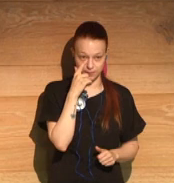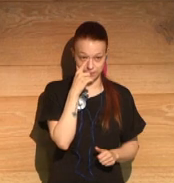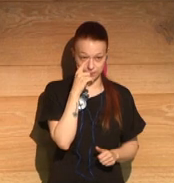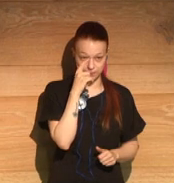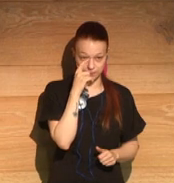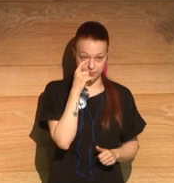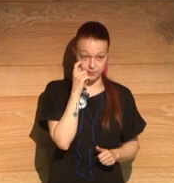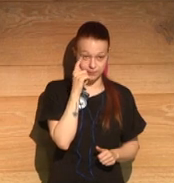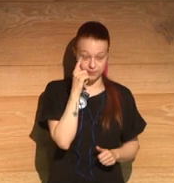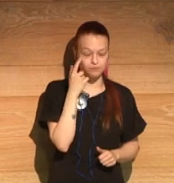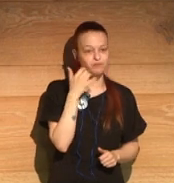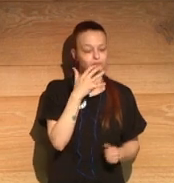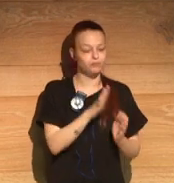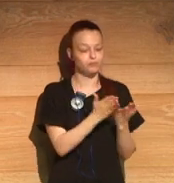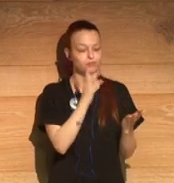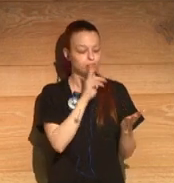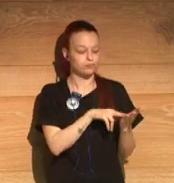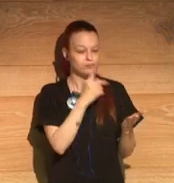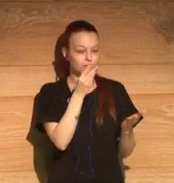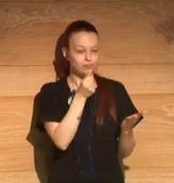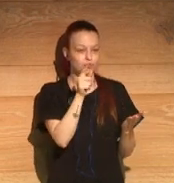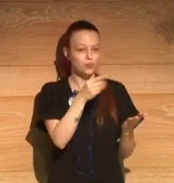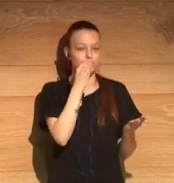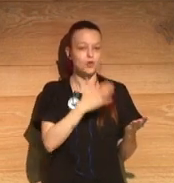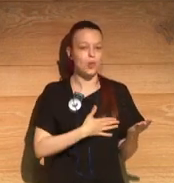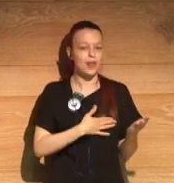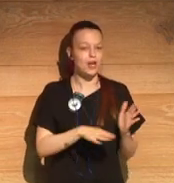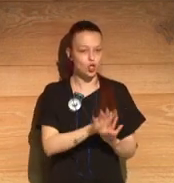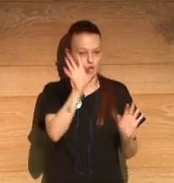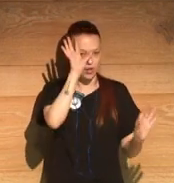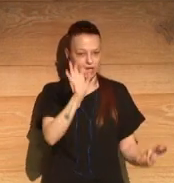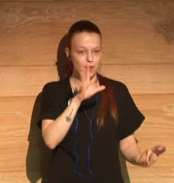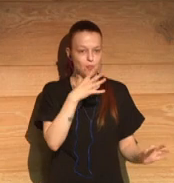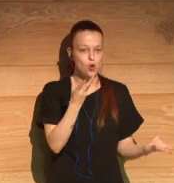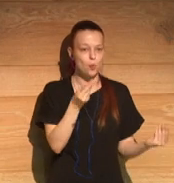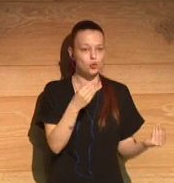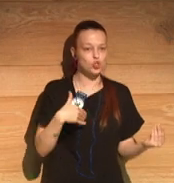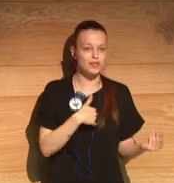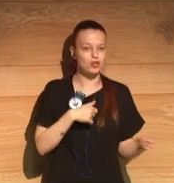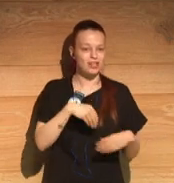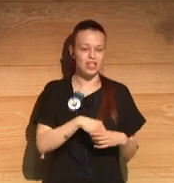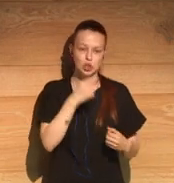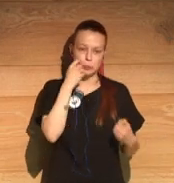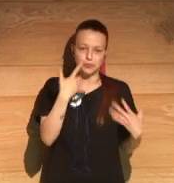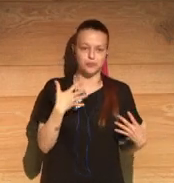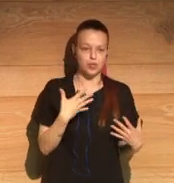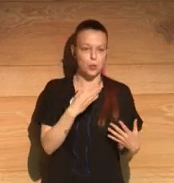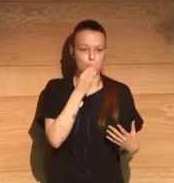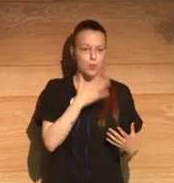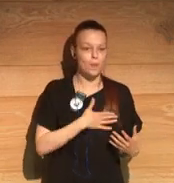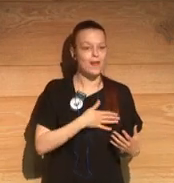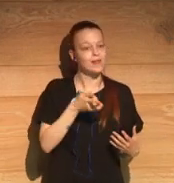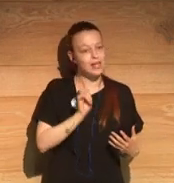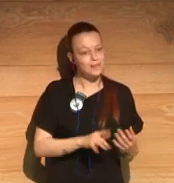John, there's something else that you can deduce from the book is that you continue to believe in goodness, in benevolence. There's a great benevolence in a lot of the